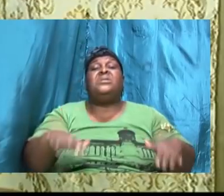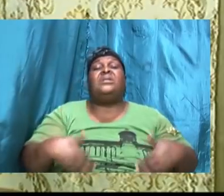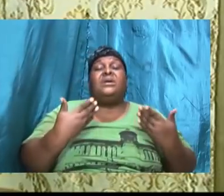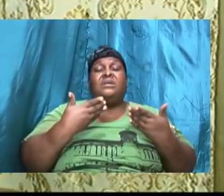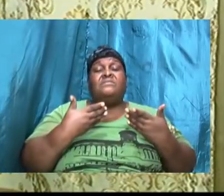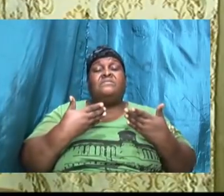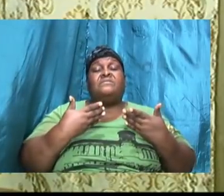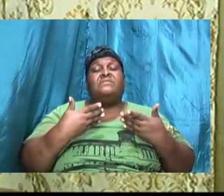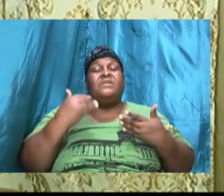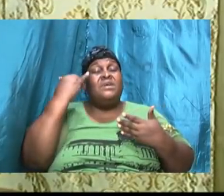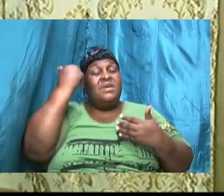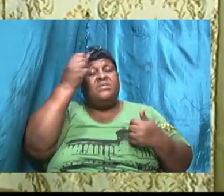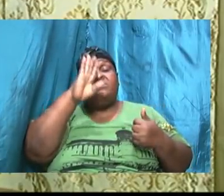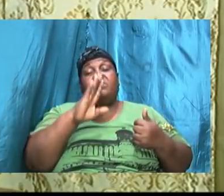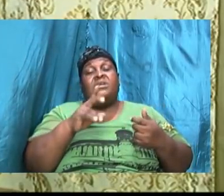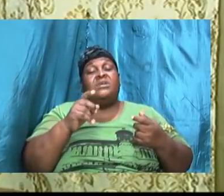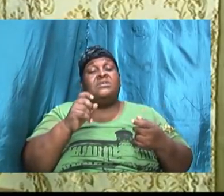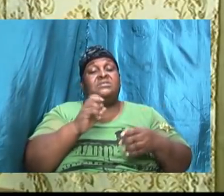this